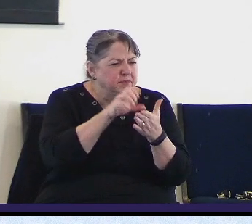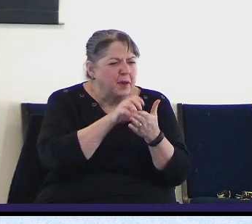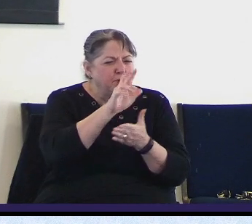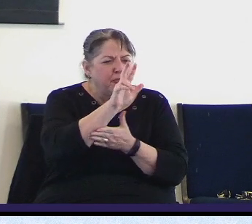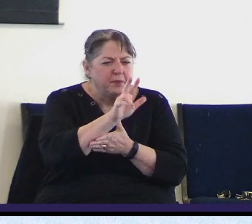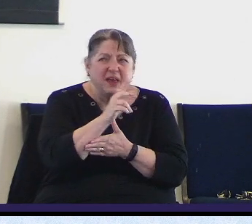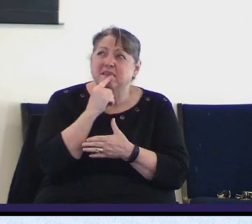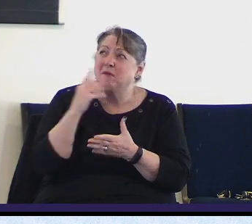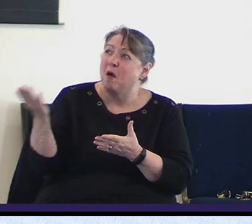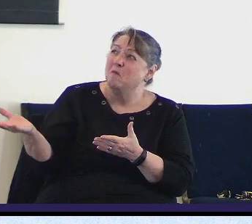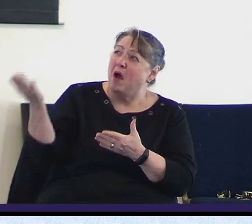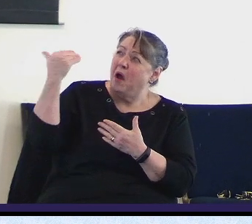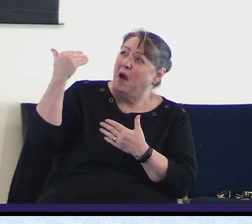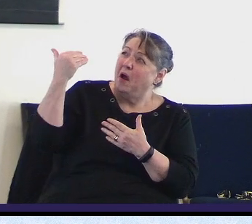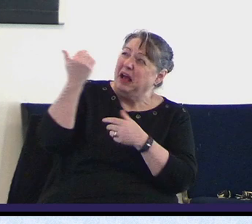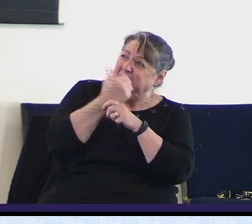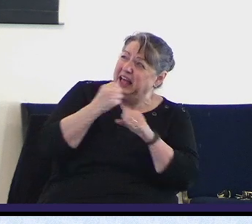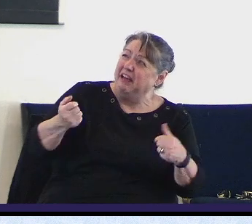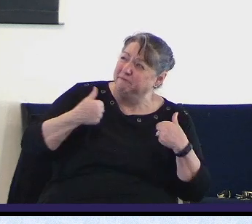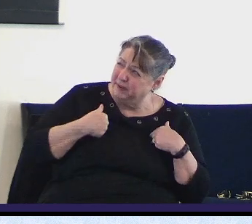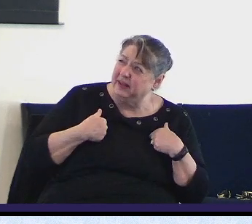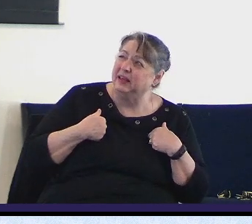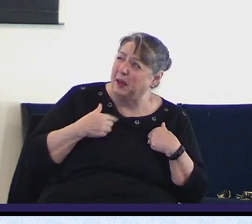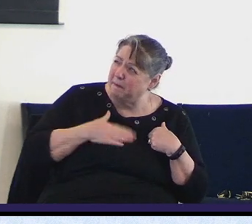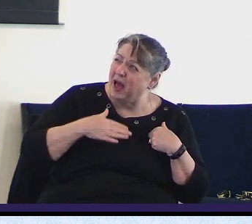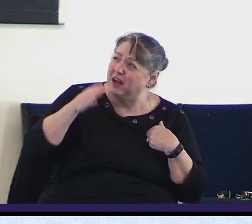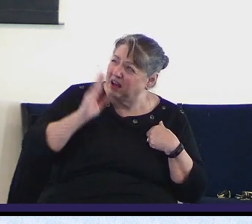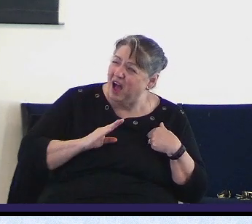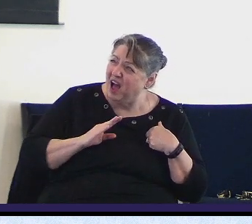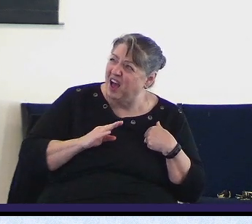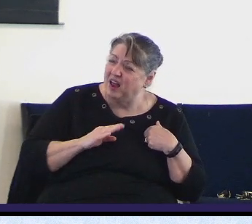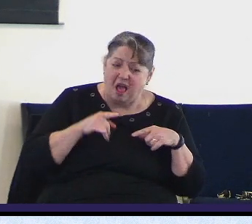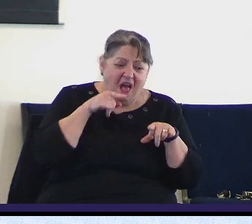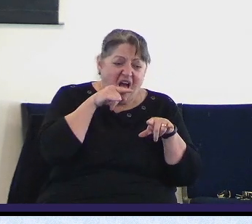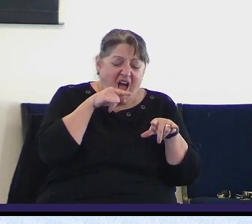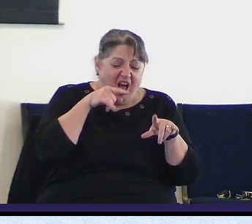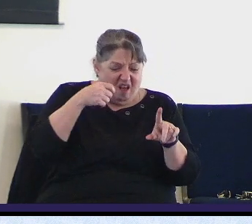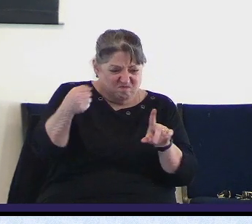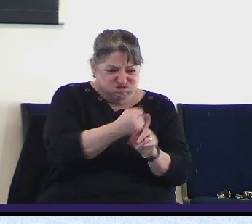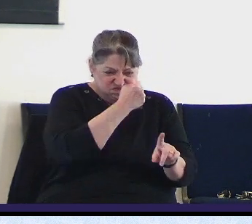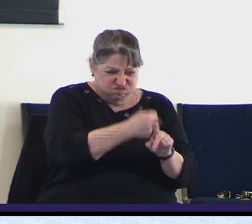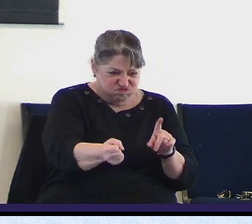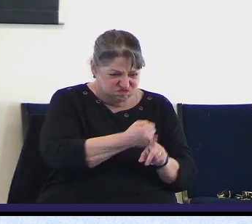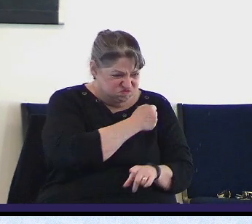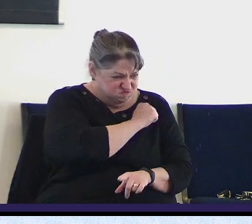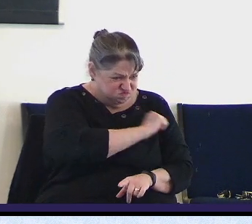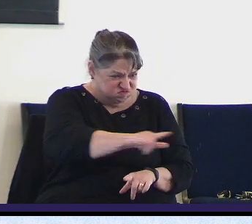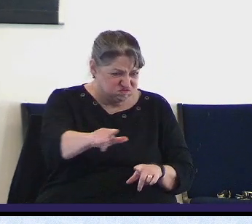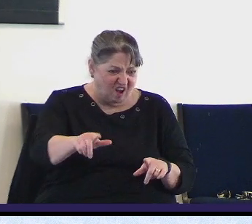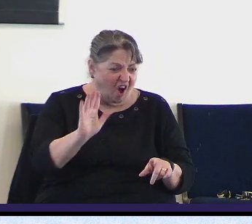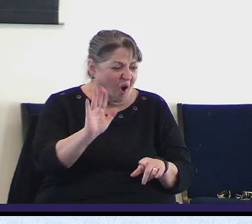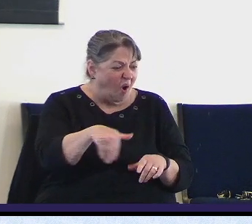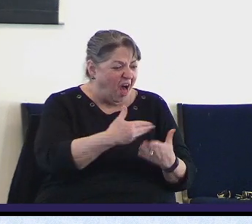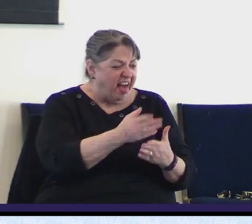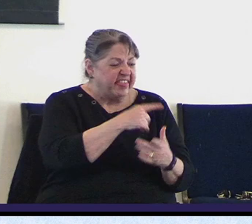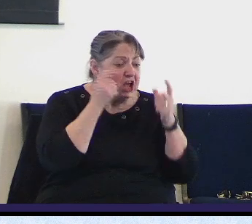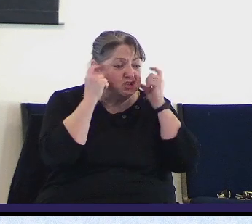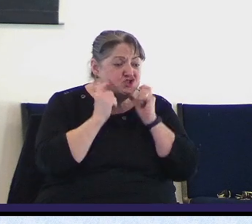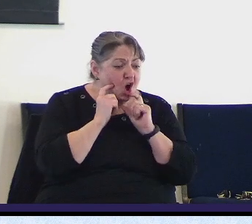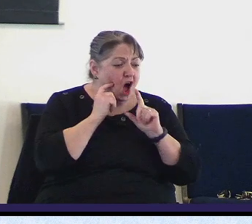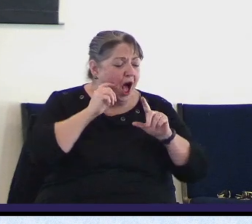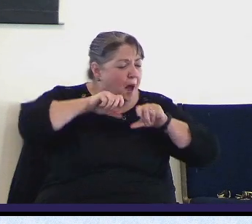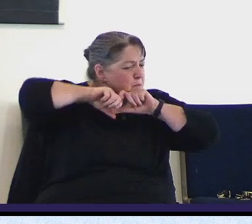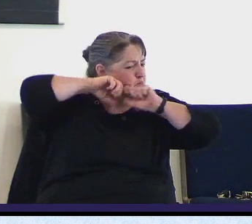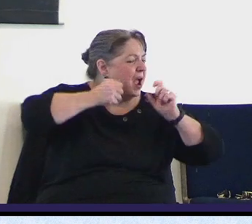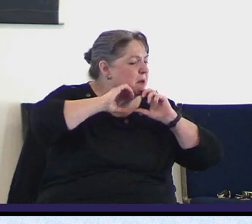arise Lord deliver me my God strike all my enemies on the jaw break the teeth of the wicked Psalm